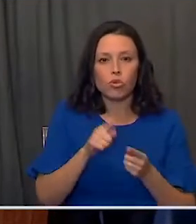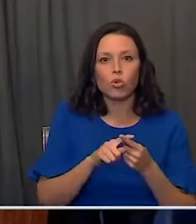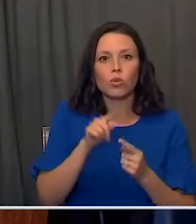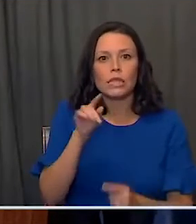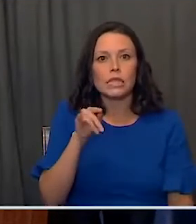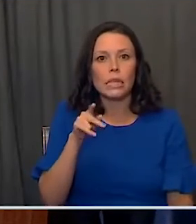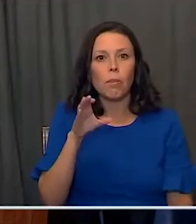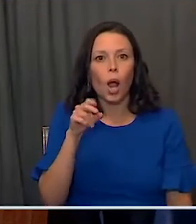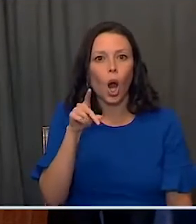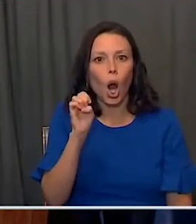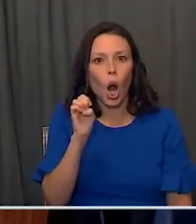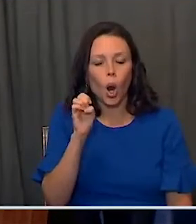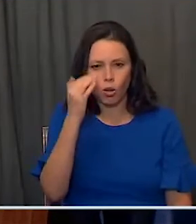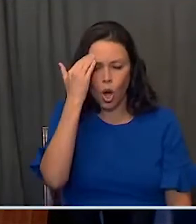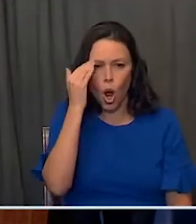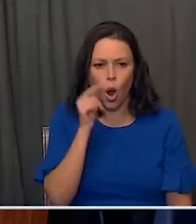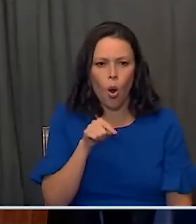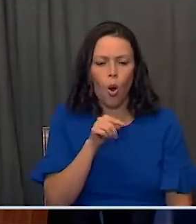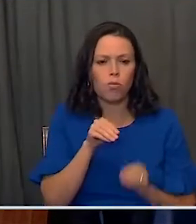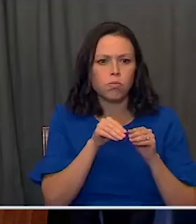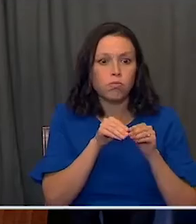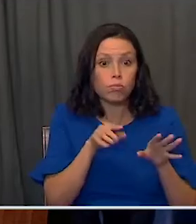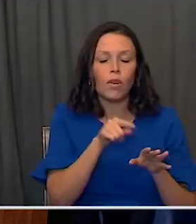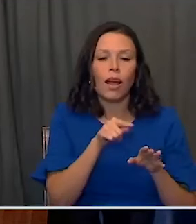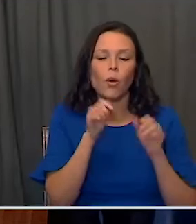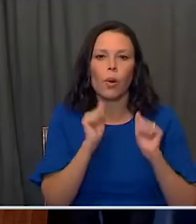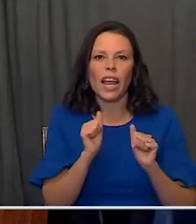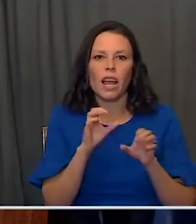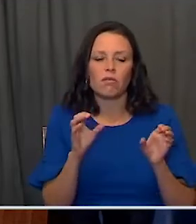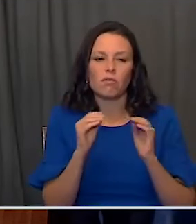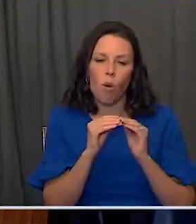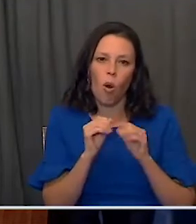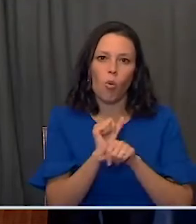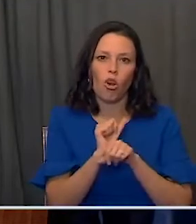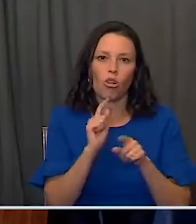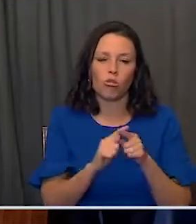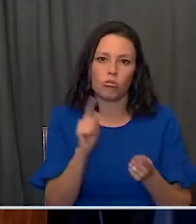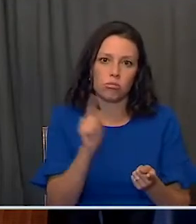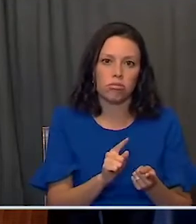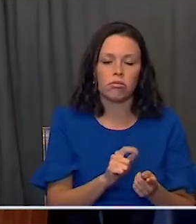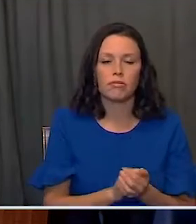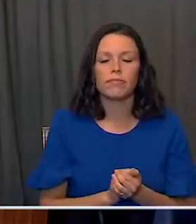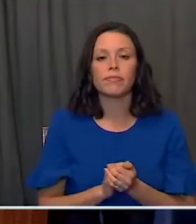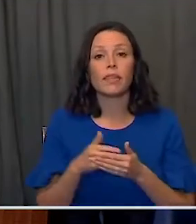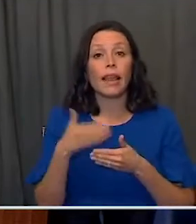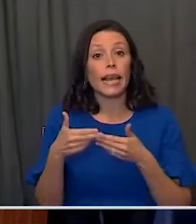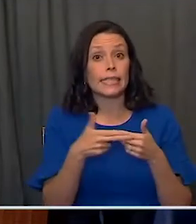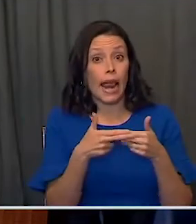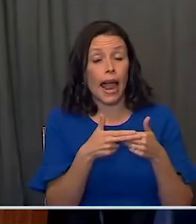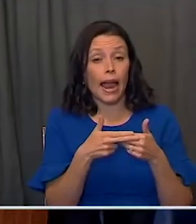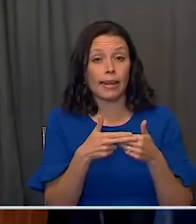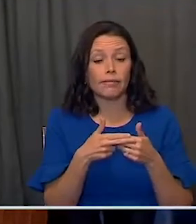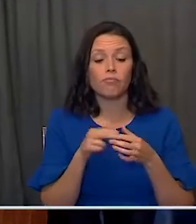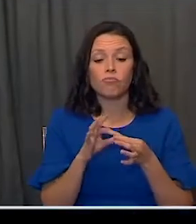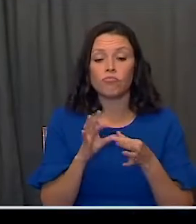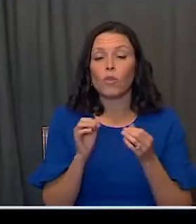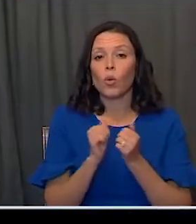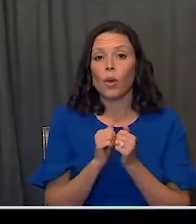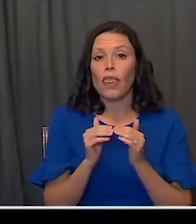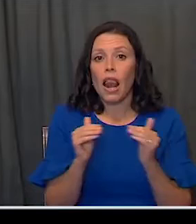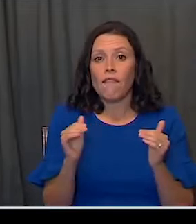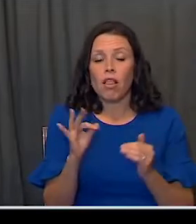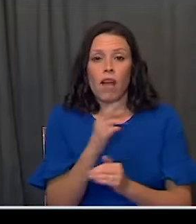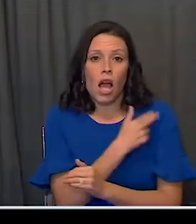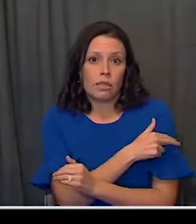and really combat that with additional mitigation. The next slide shows what we have been talking about, about the level of